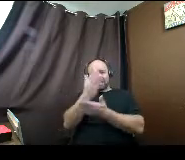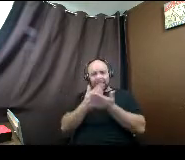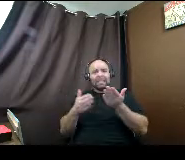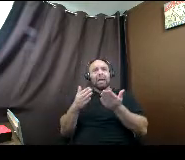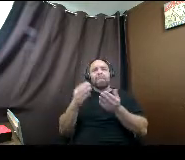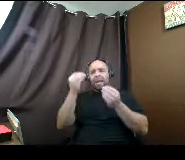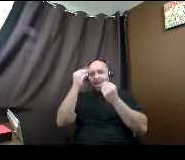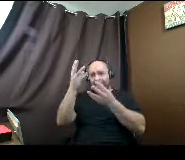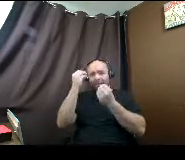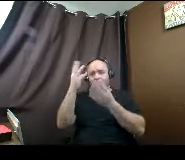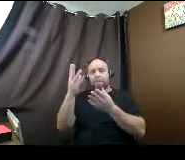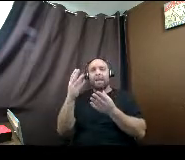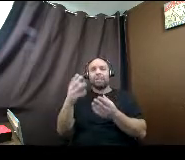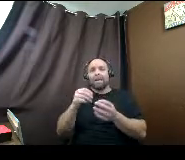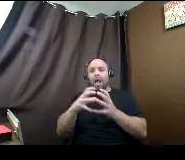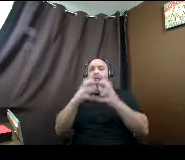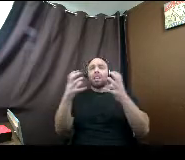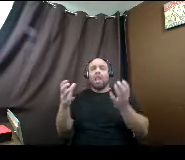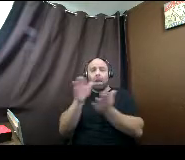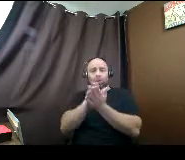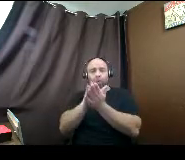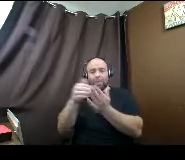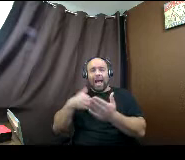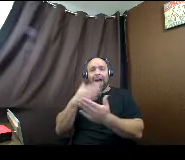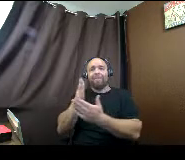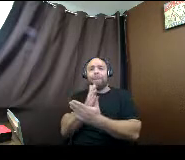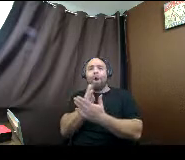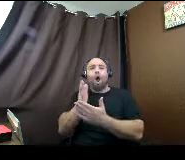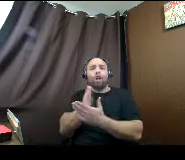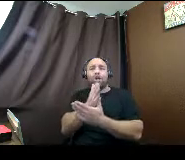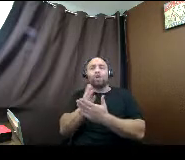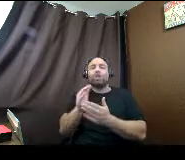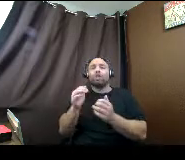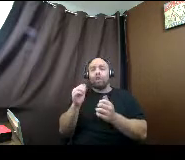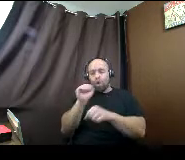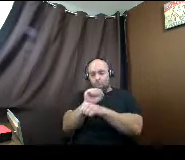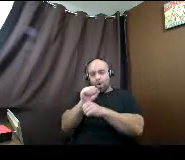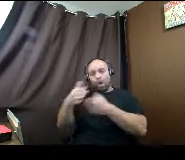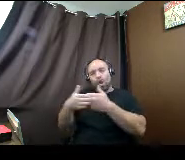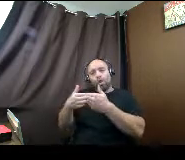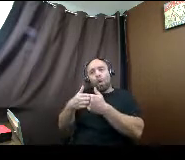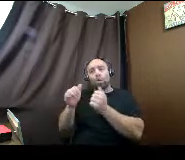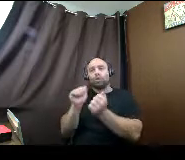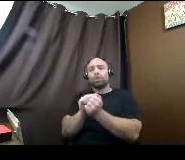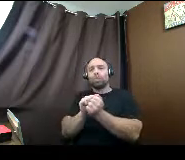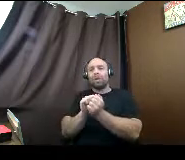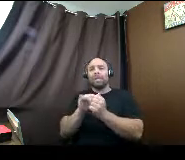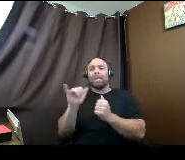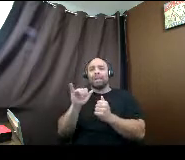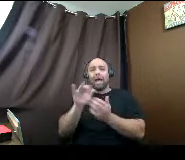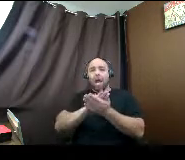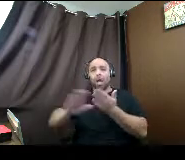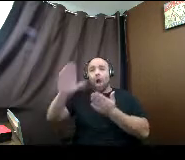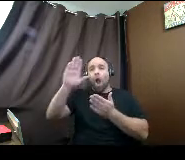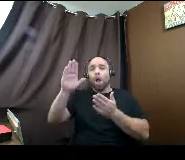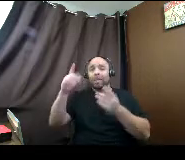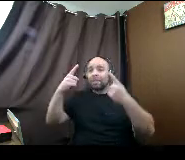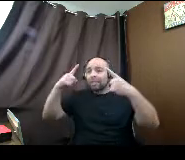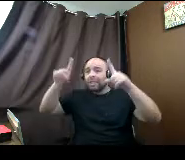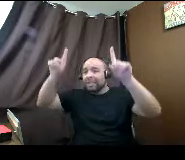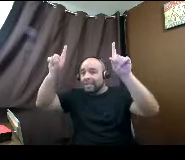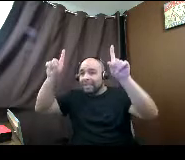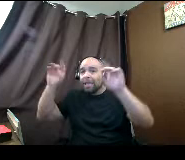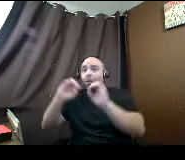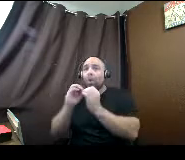have partners that they work closely with. Like College Success Foundation, College Possible